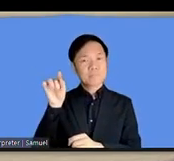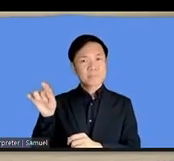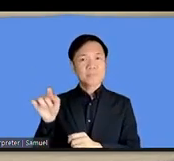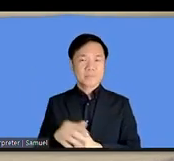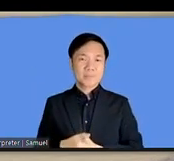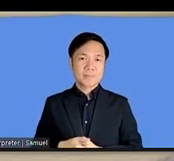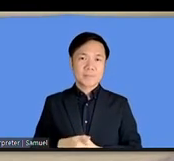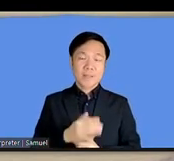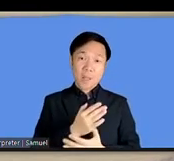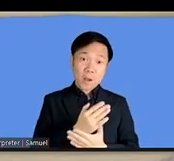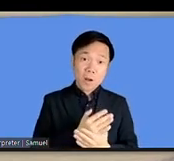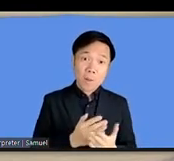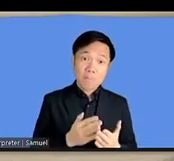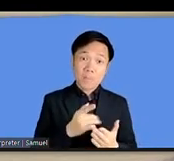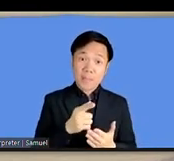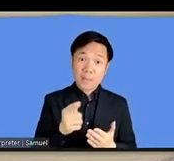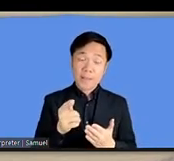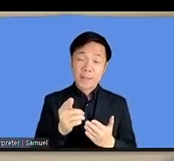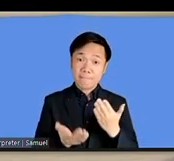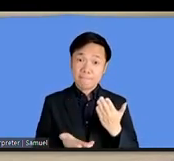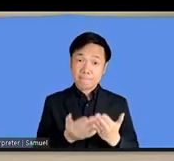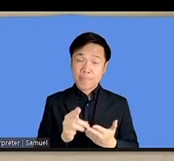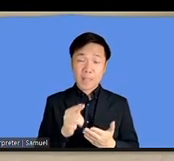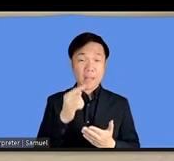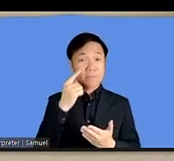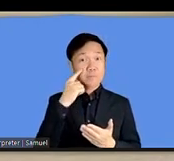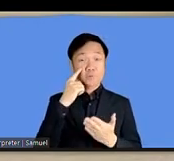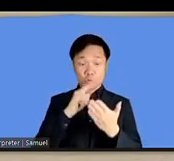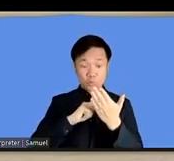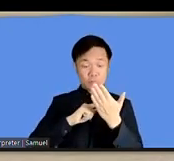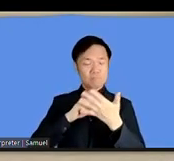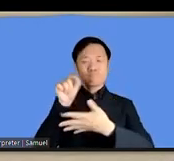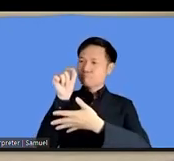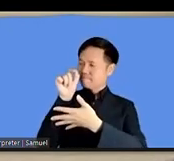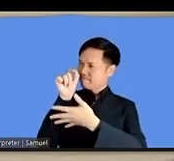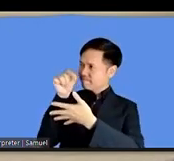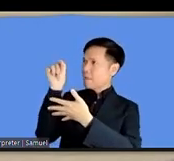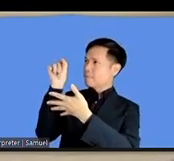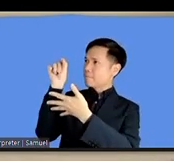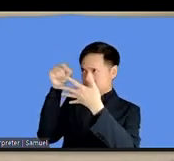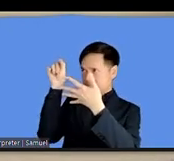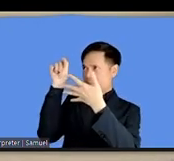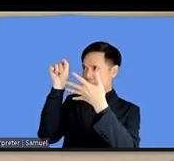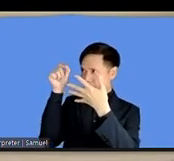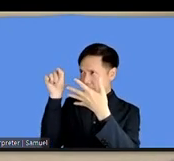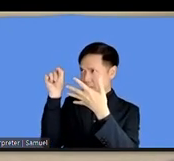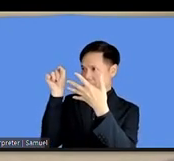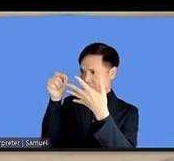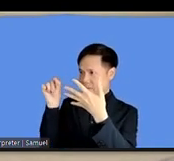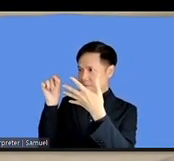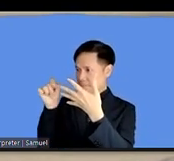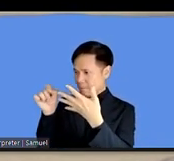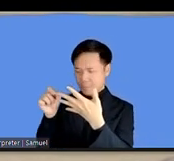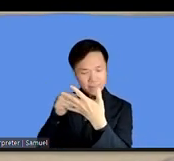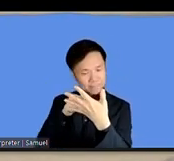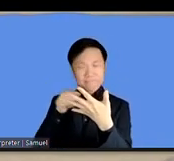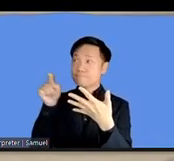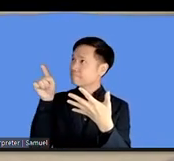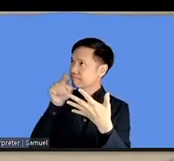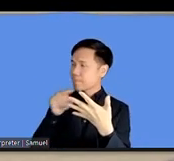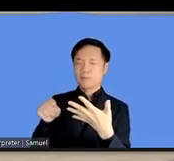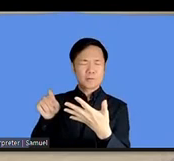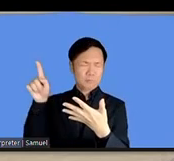an proper audit of the the website and the pages i'm sure this information would have come up